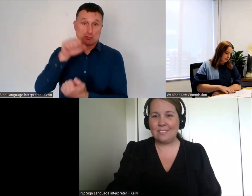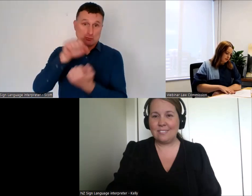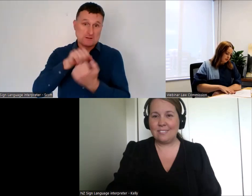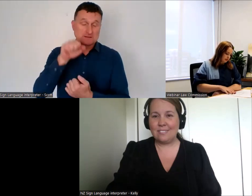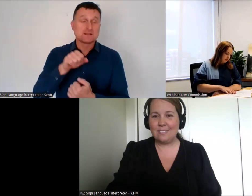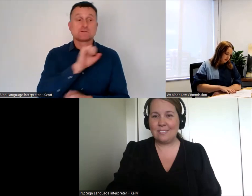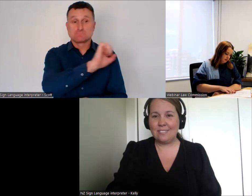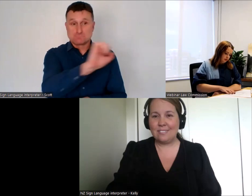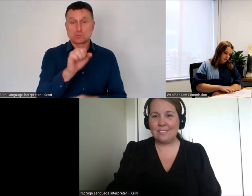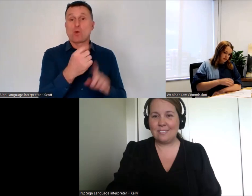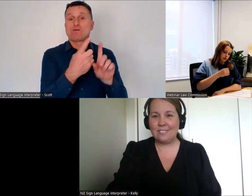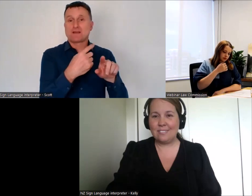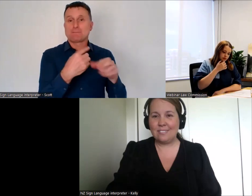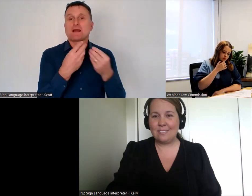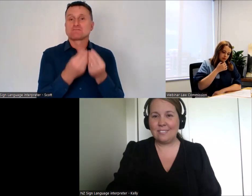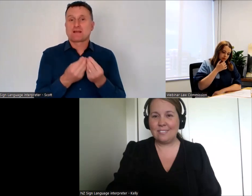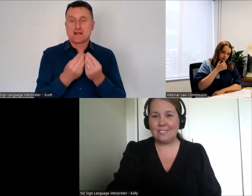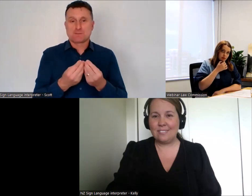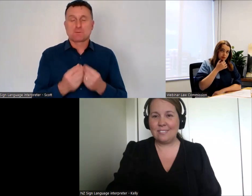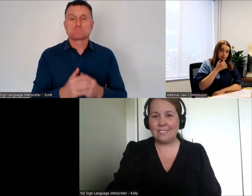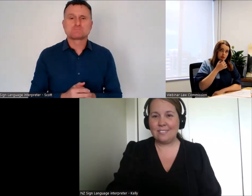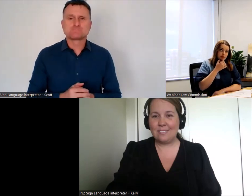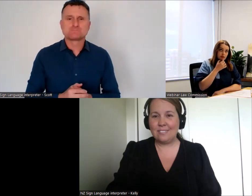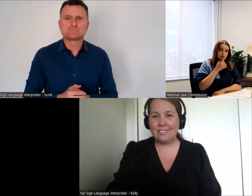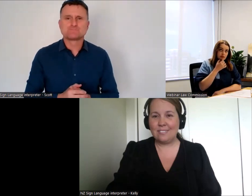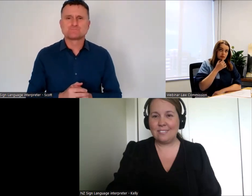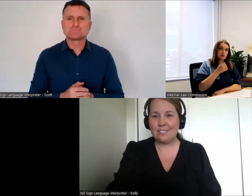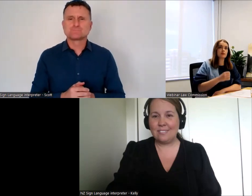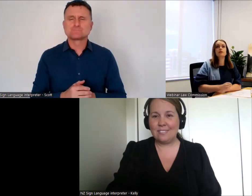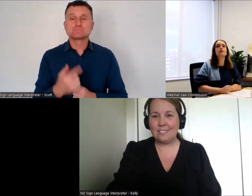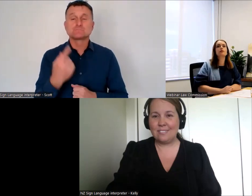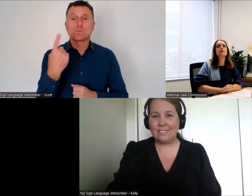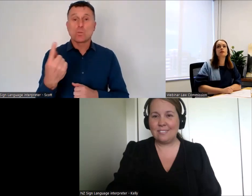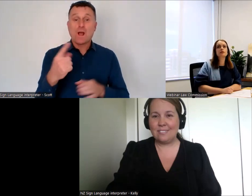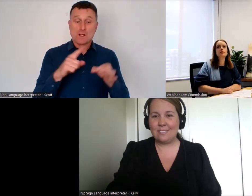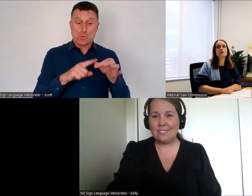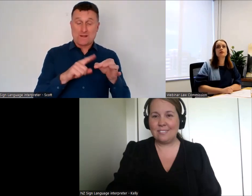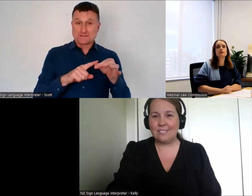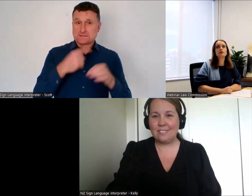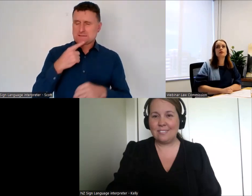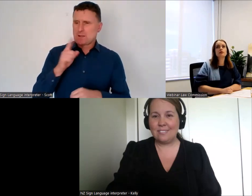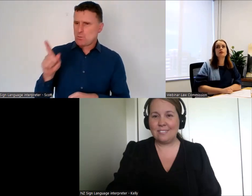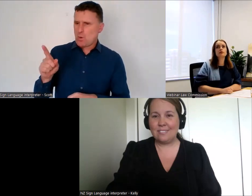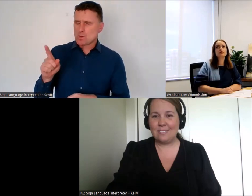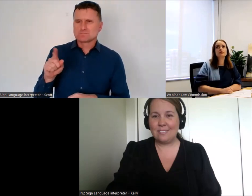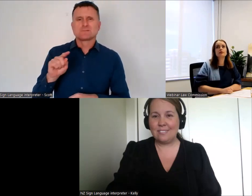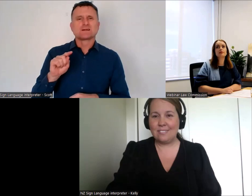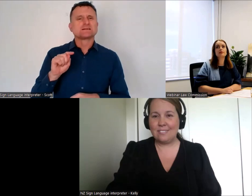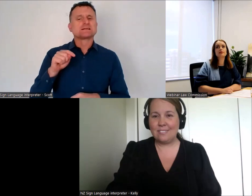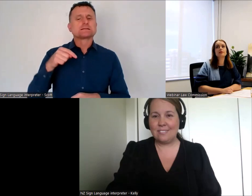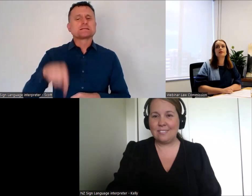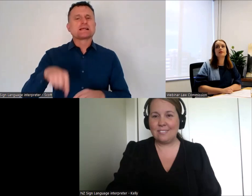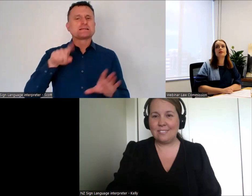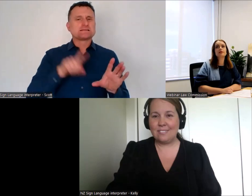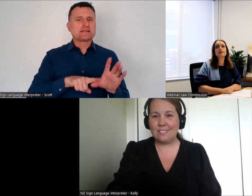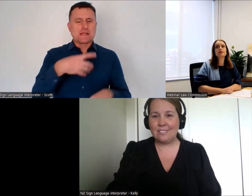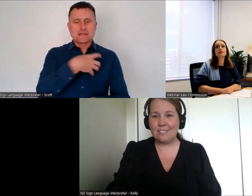And there's also a question come in that says, will a change of government in October 2023 stop this process?